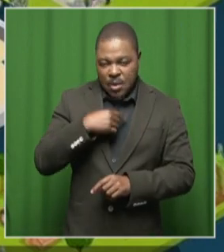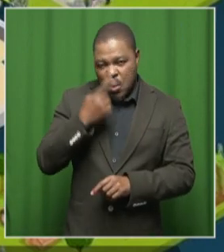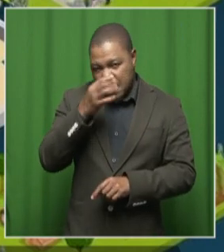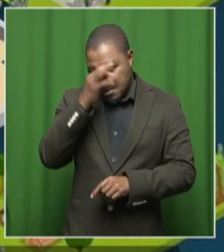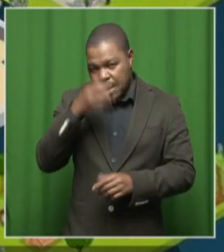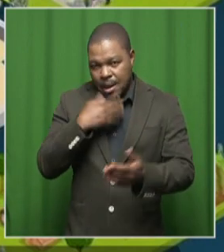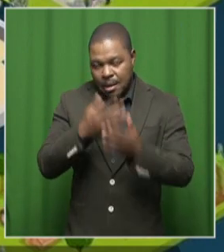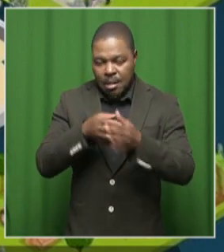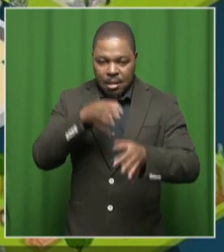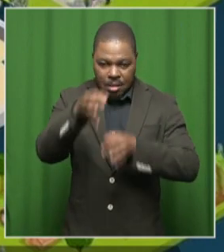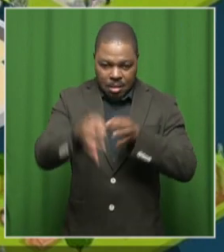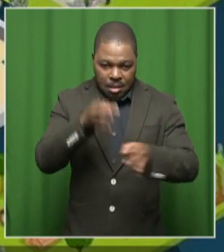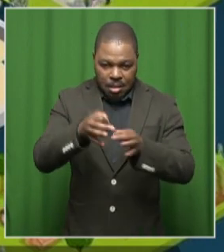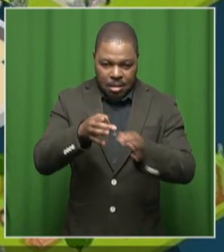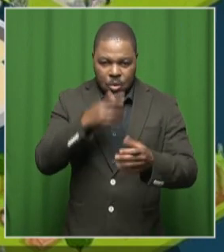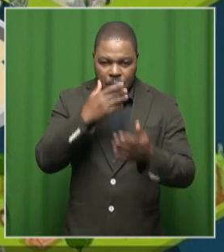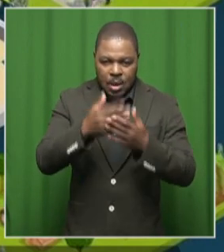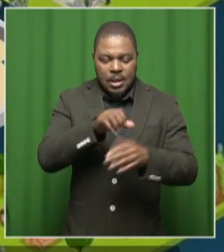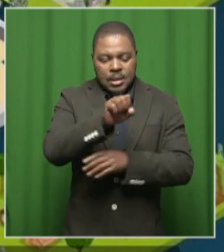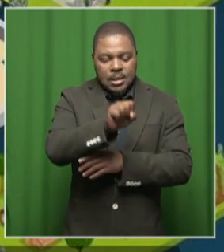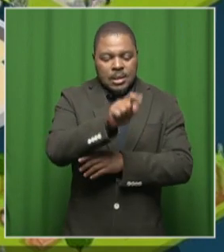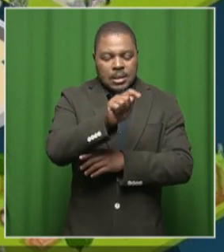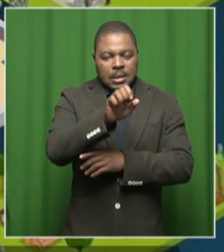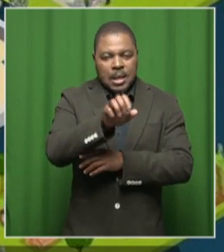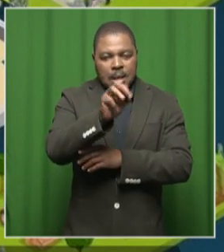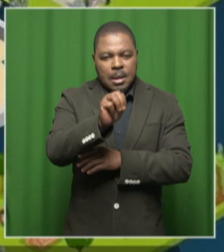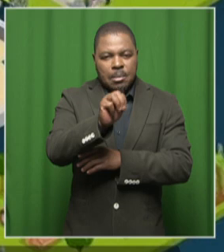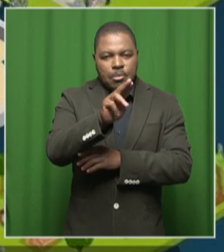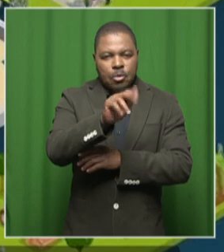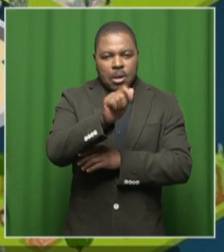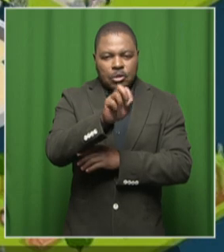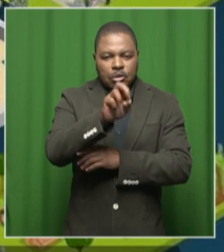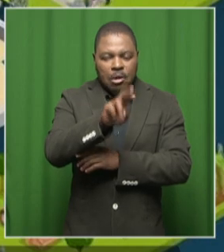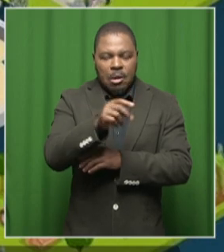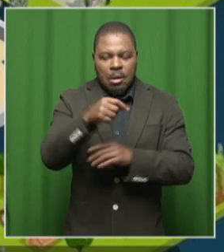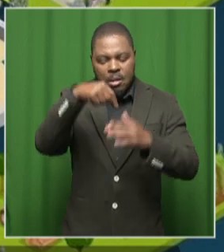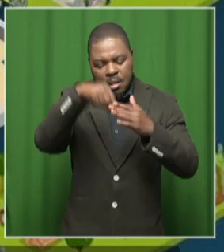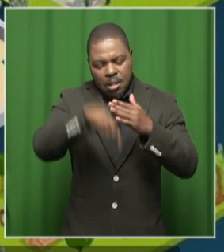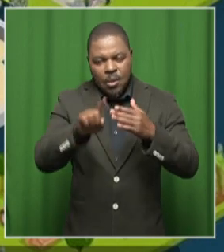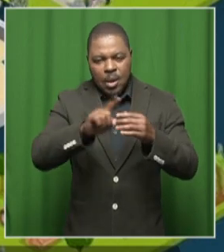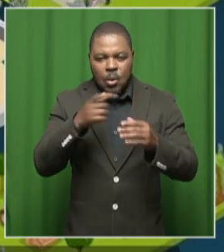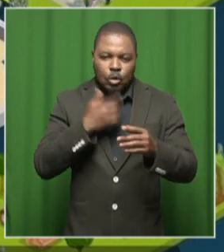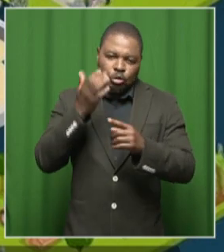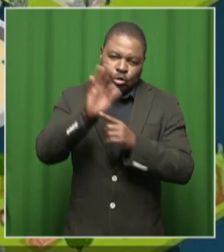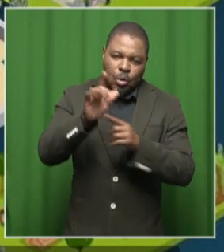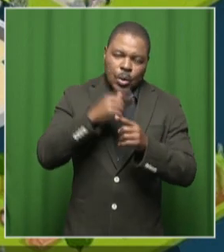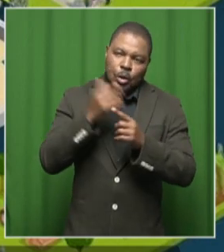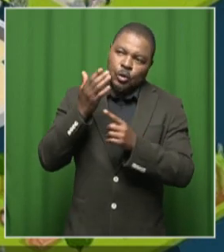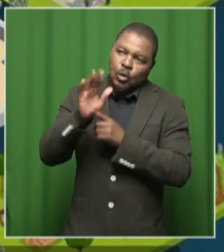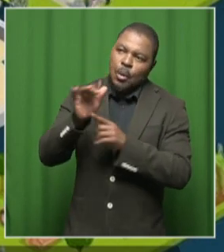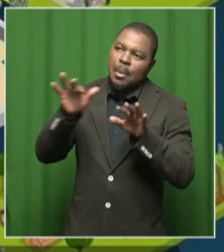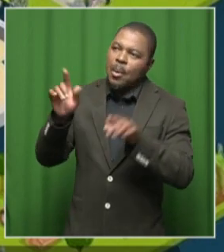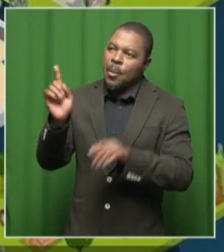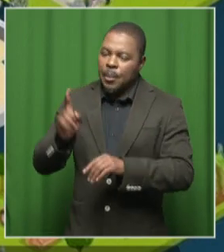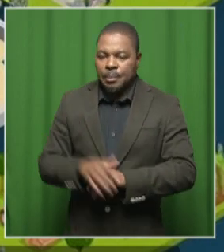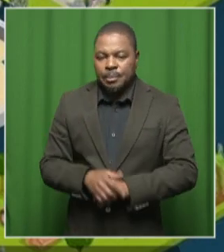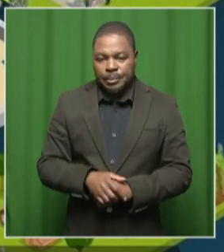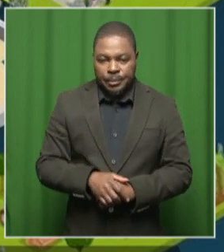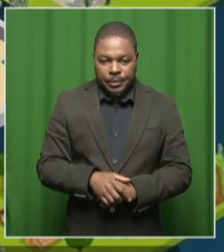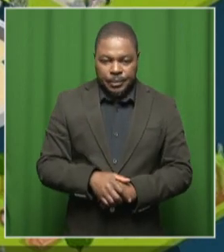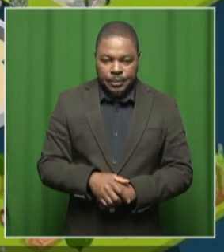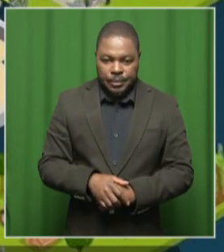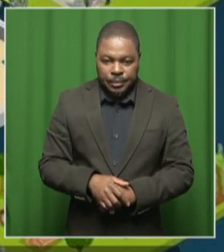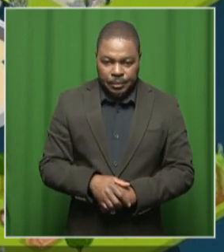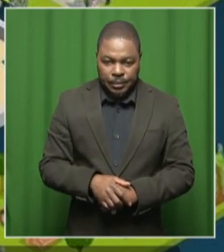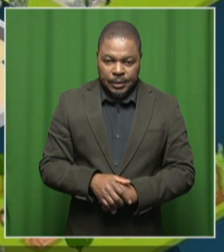I'll take you for a quick wander inside the stimulator and give you an idea what actually we are able to portray. Yeah. So that's